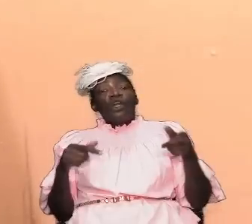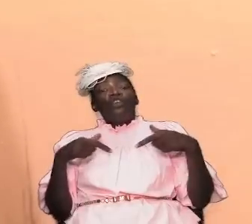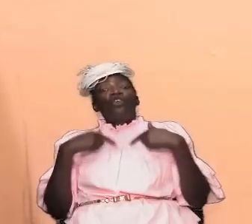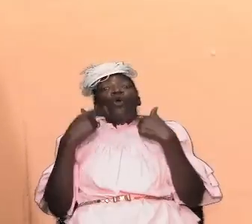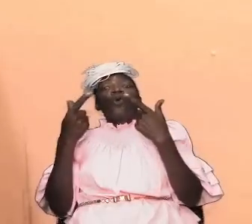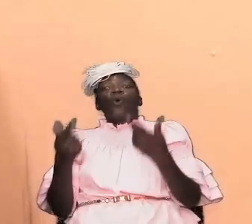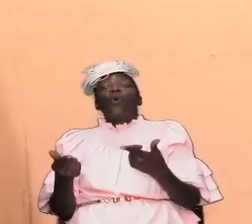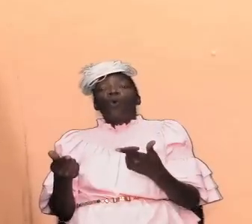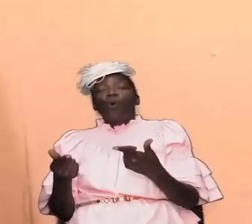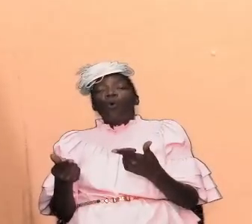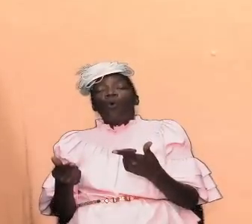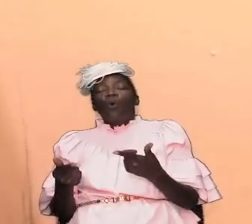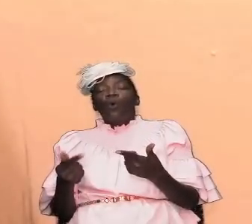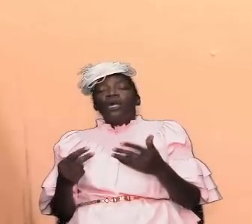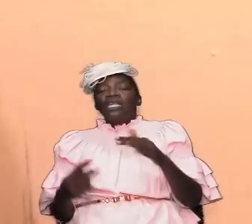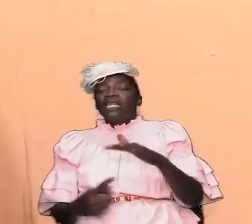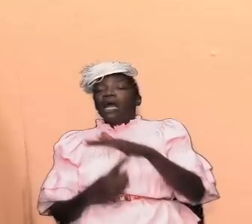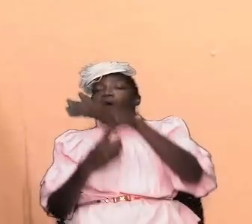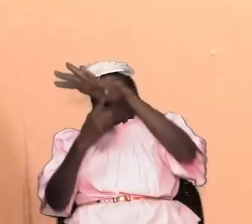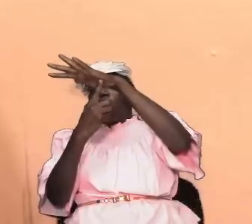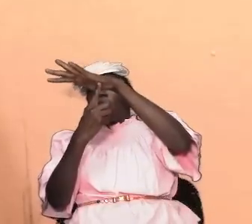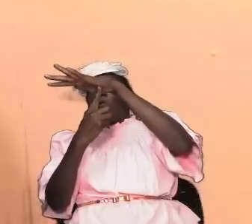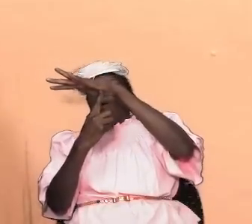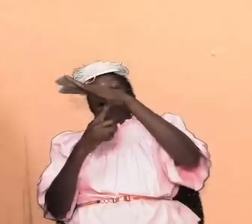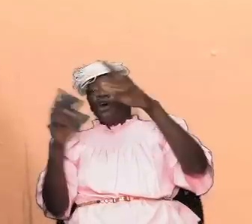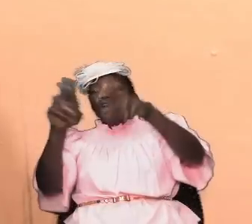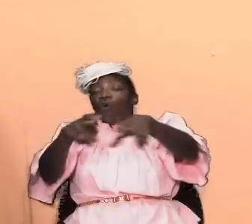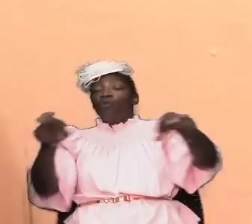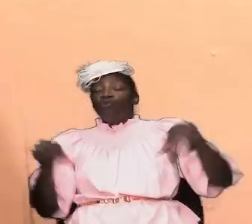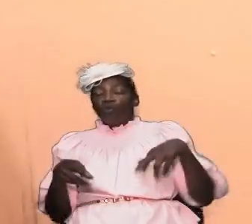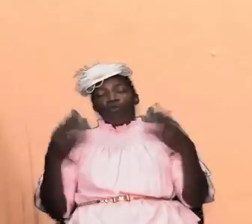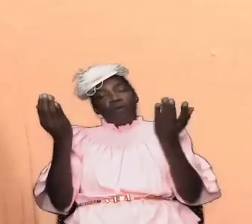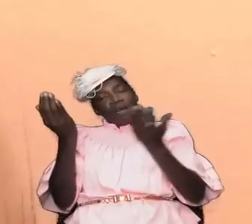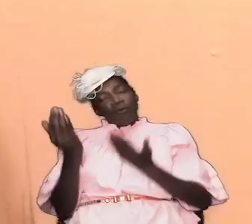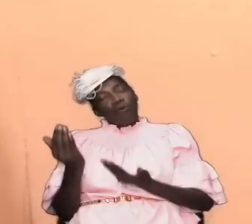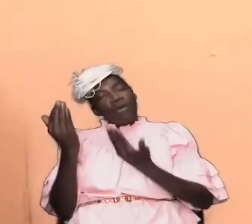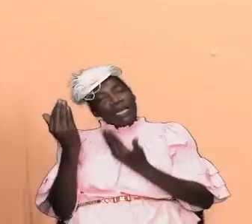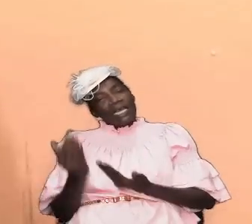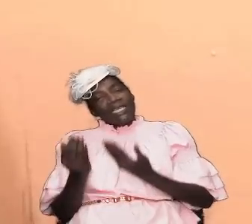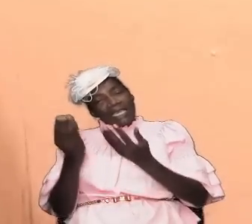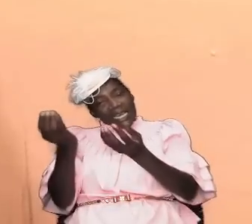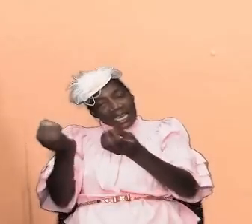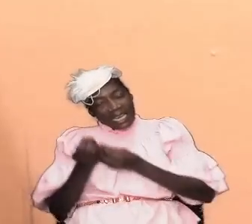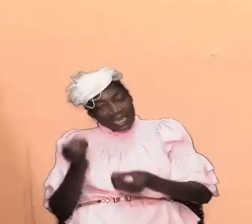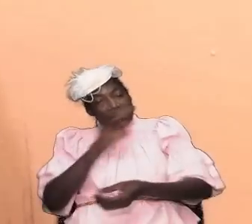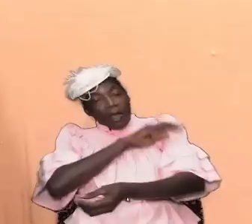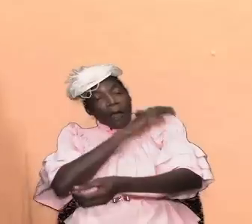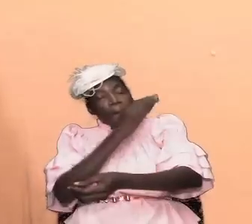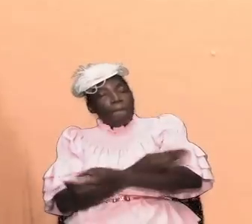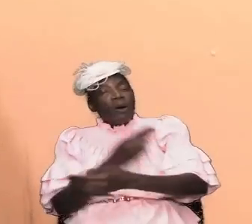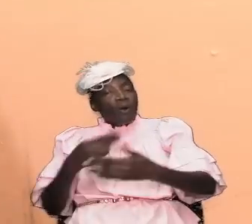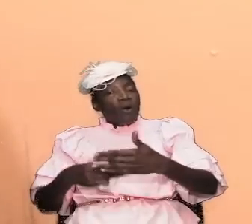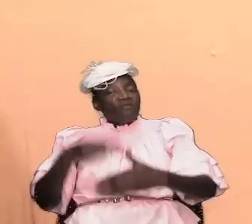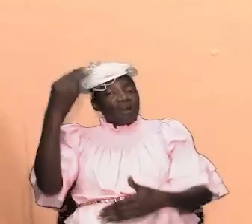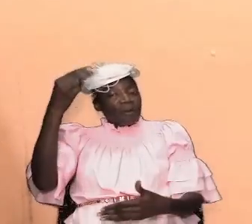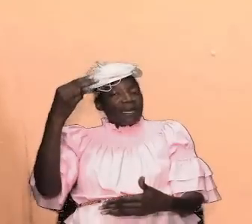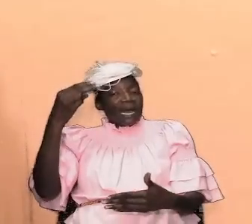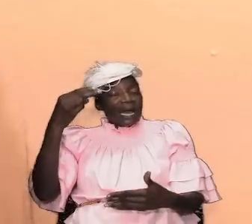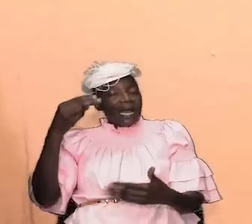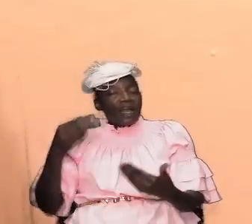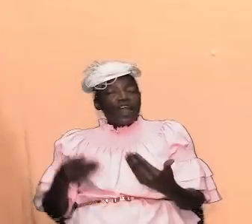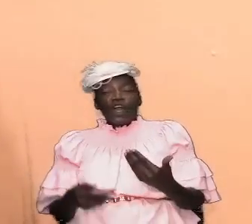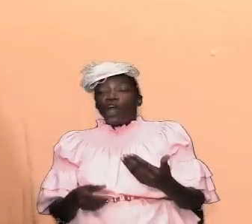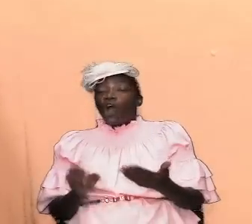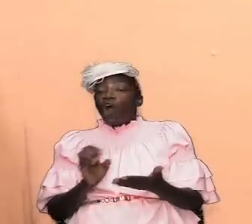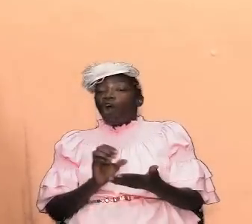upper room and stay there until you be endued with power from an eye earlier he had given the keys